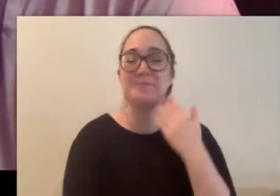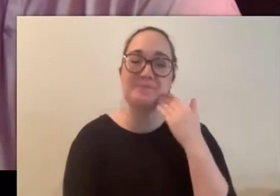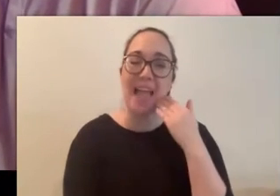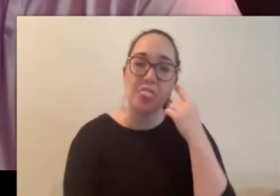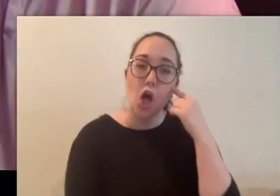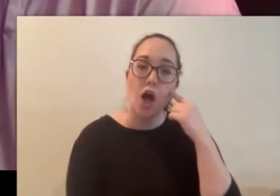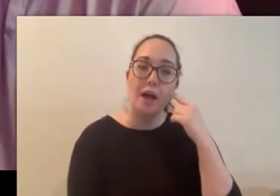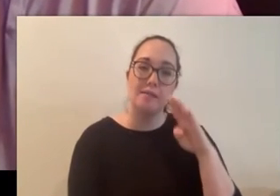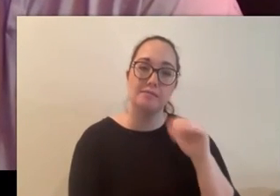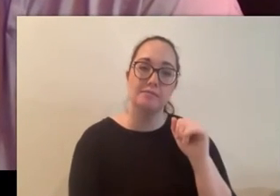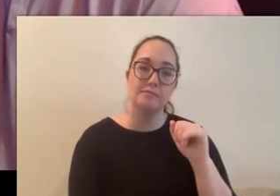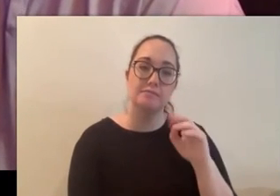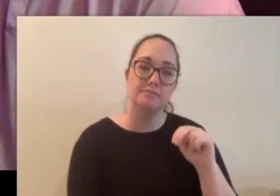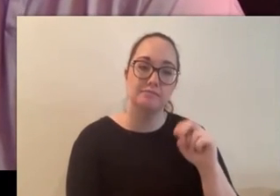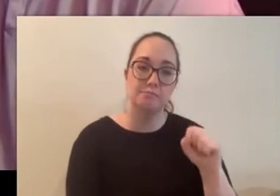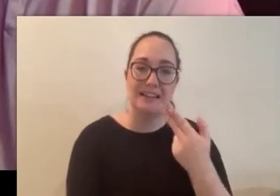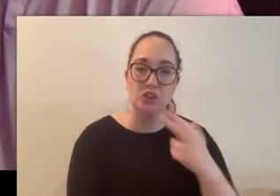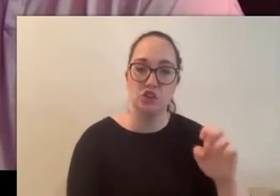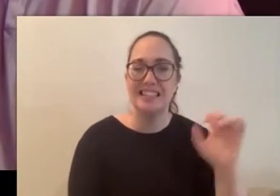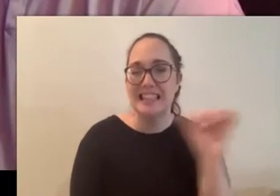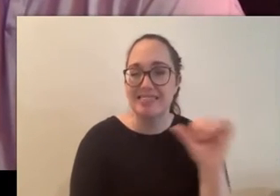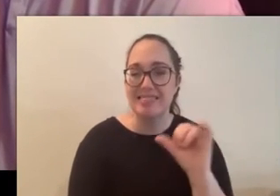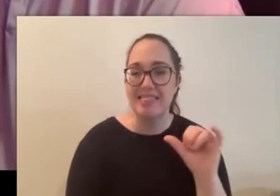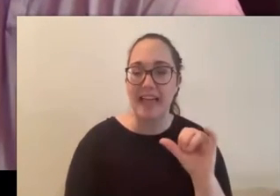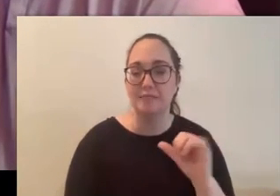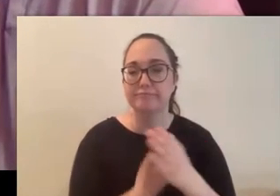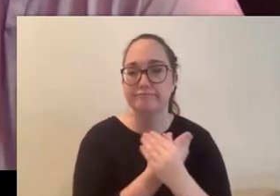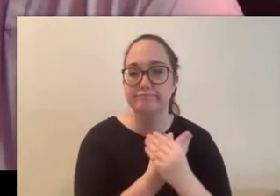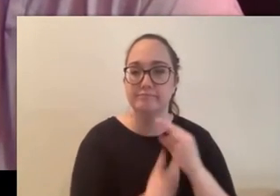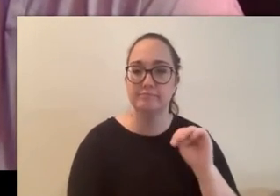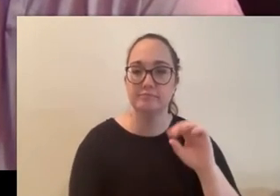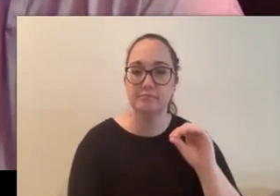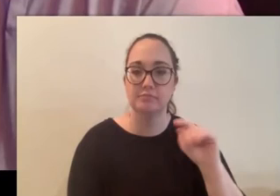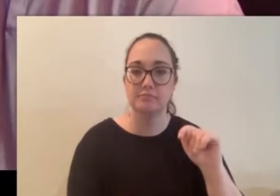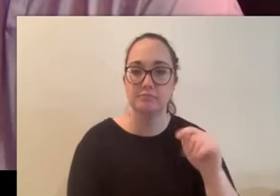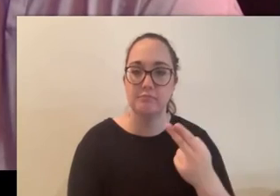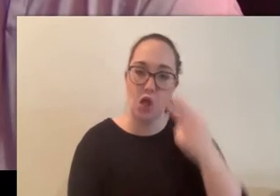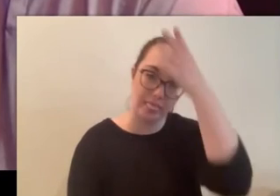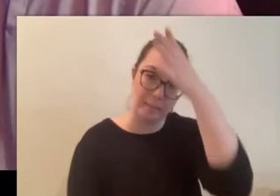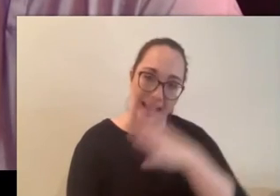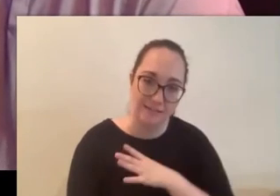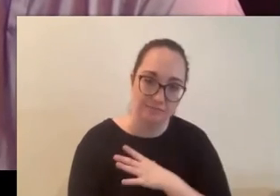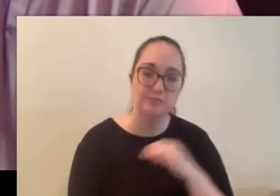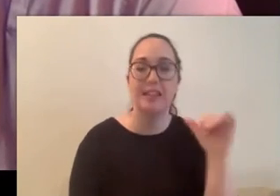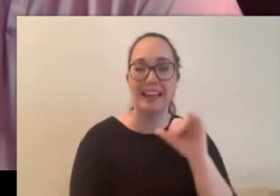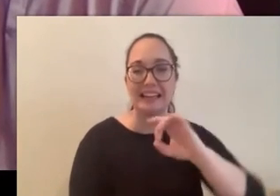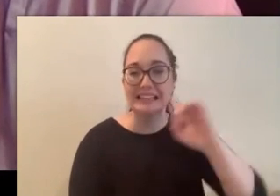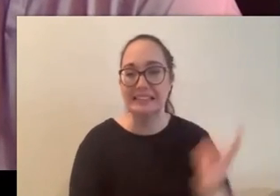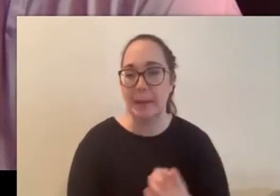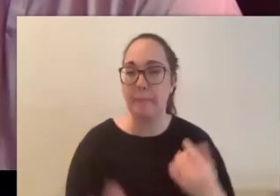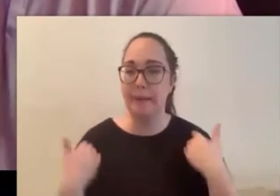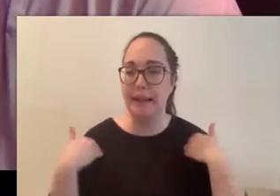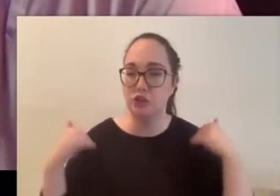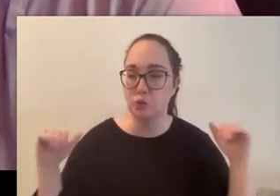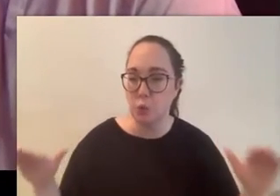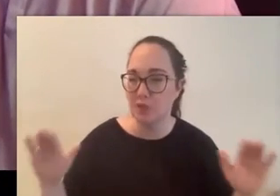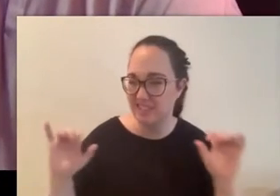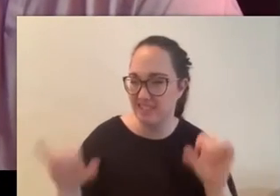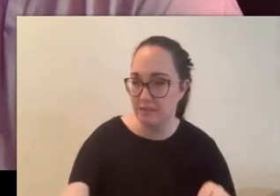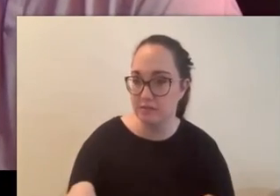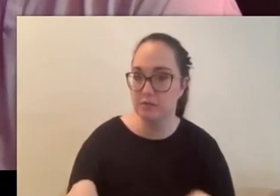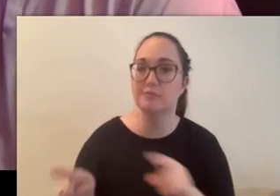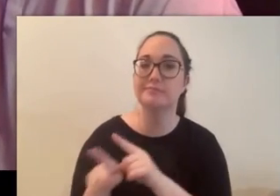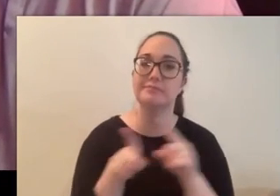like a mothman type of deal like um a damned angel but the idea of like in there but i guess it's the same thing as is fairy